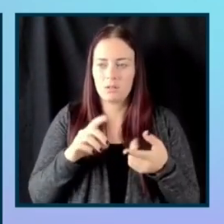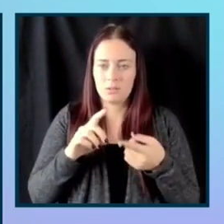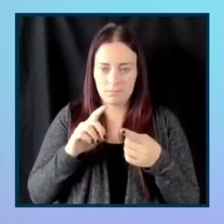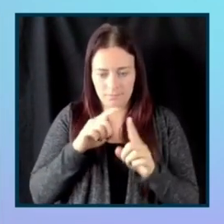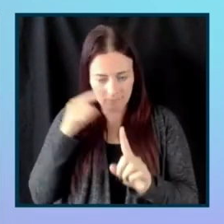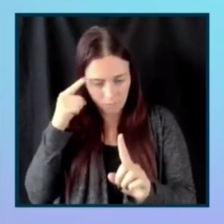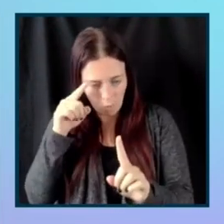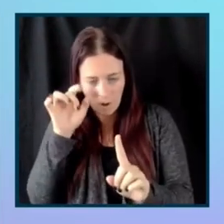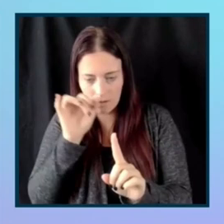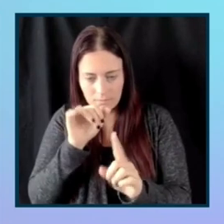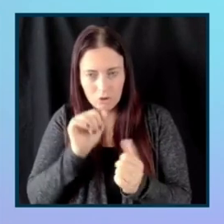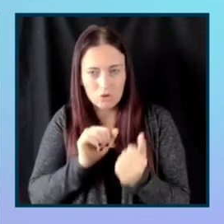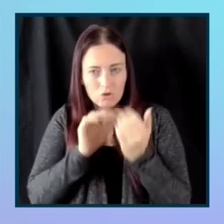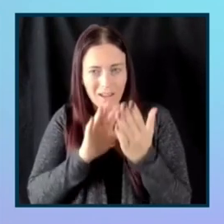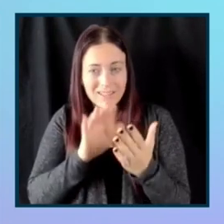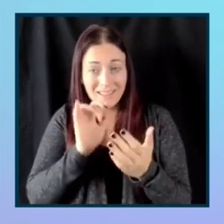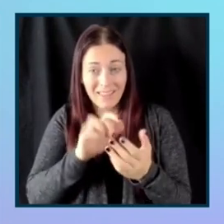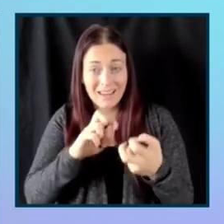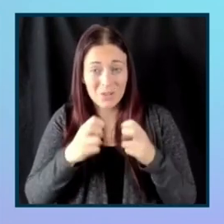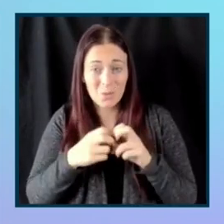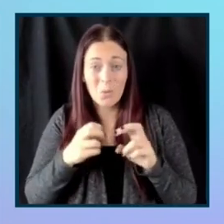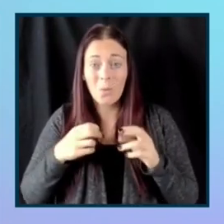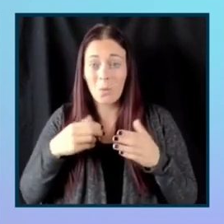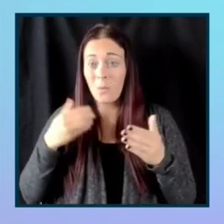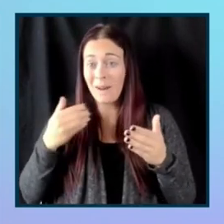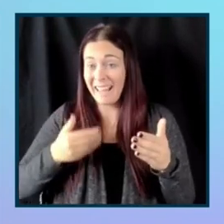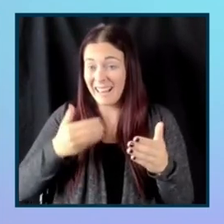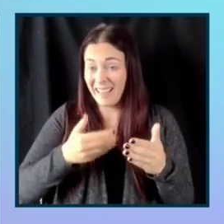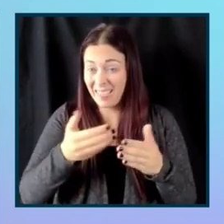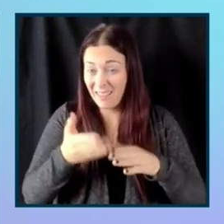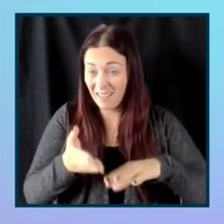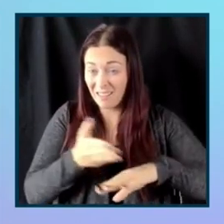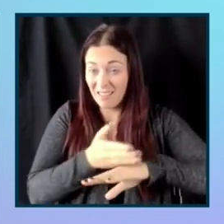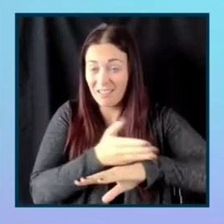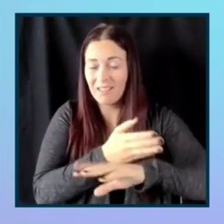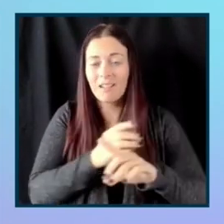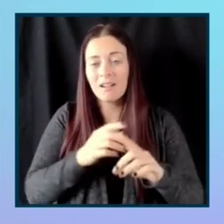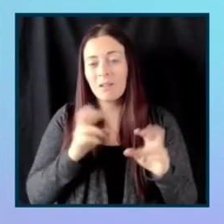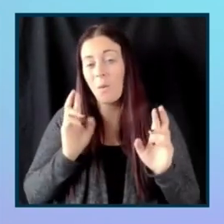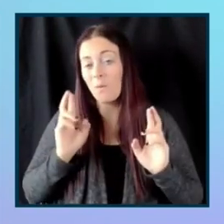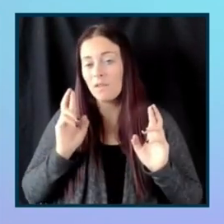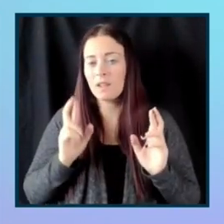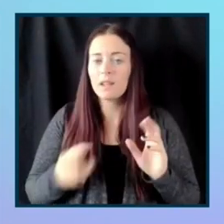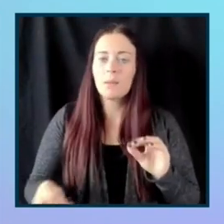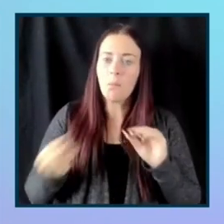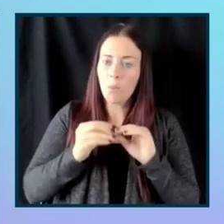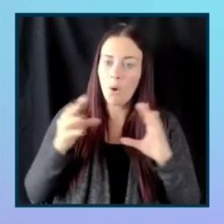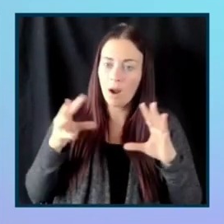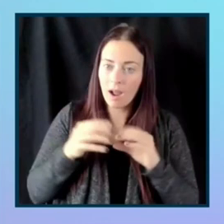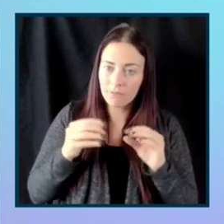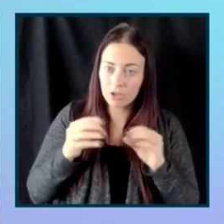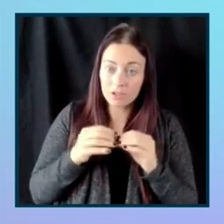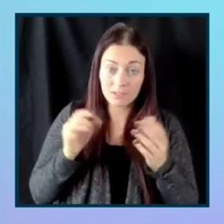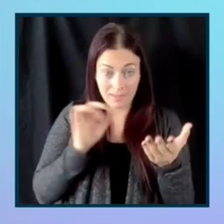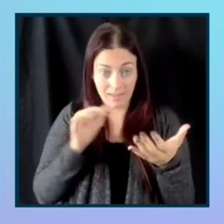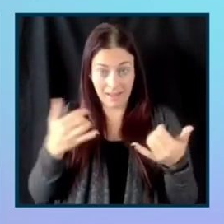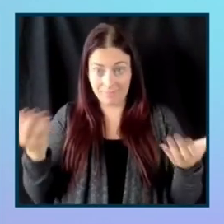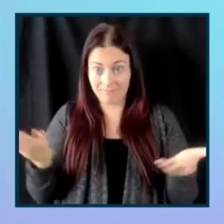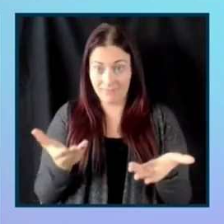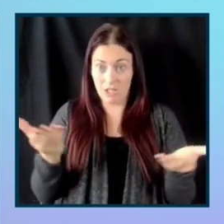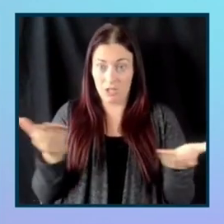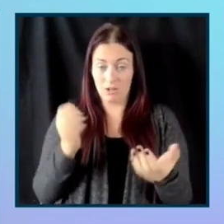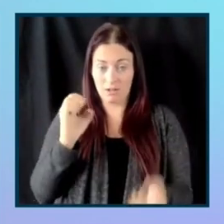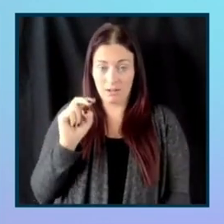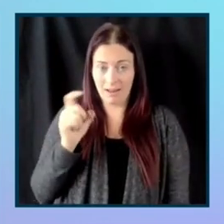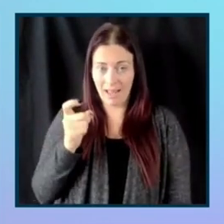So hopefully we're getting there. So hopefully, you know, with, you know, conferences such as, you know, ex-con and a